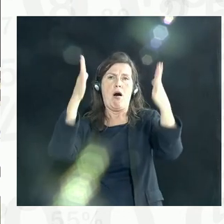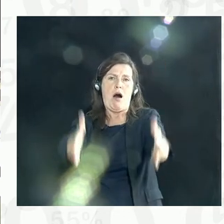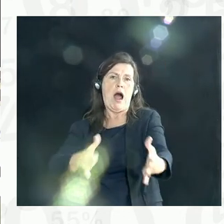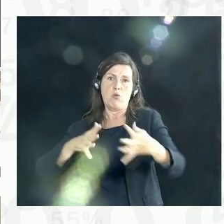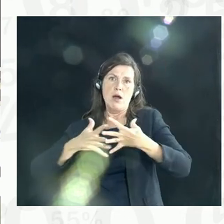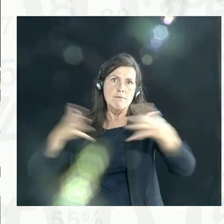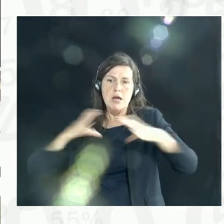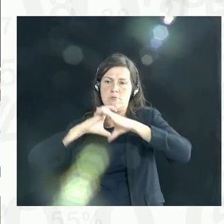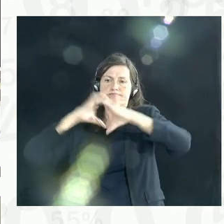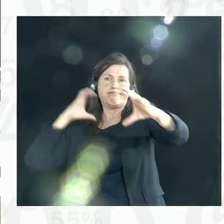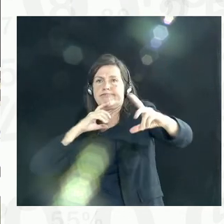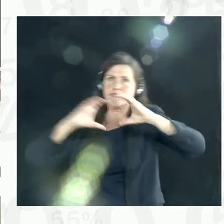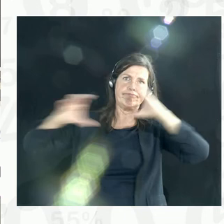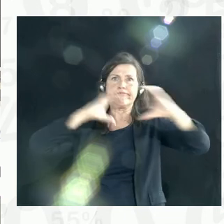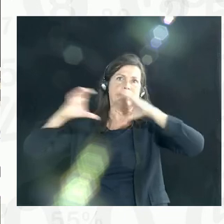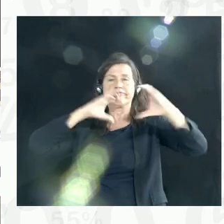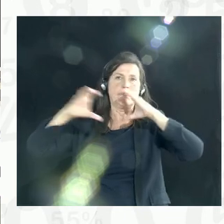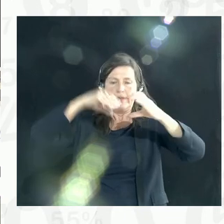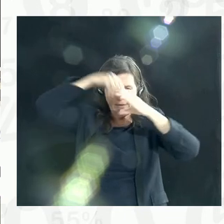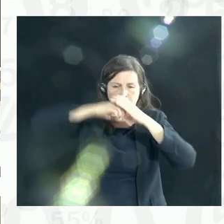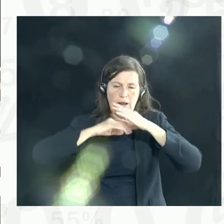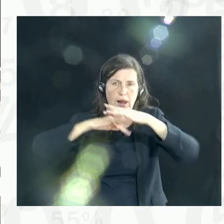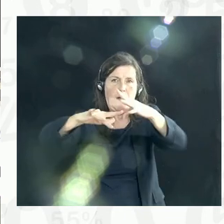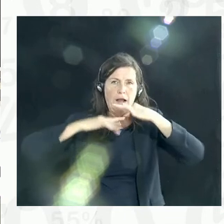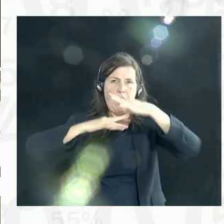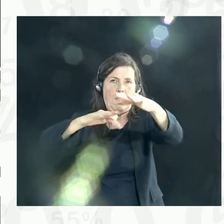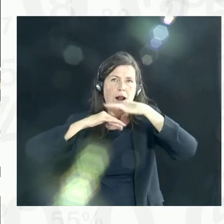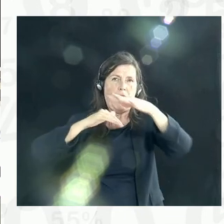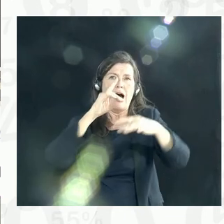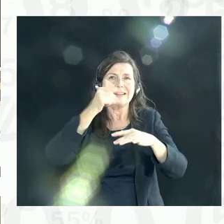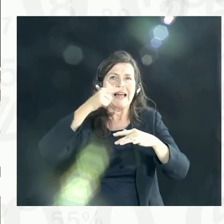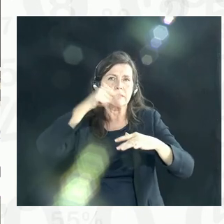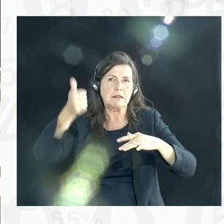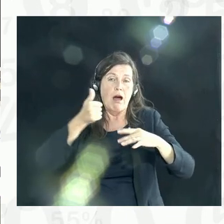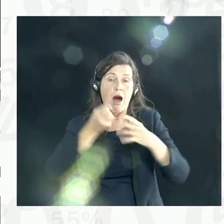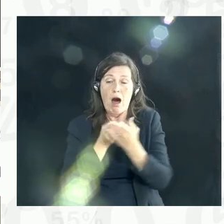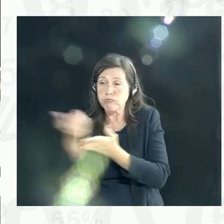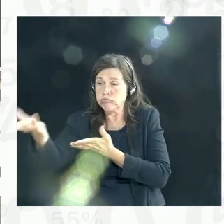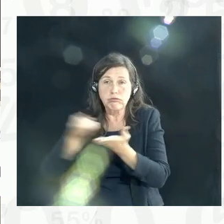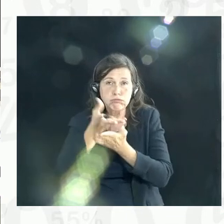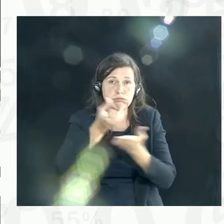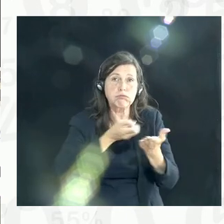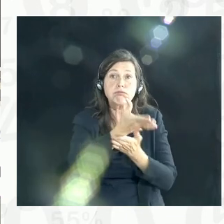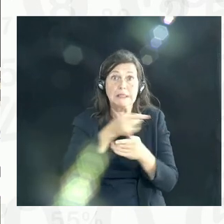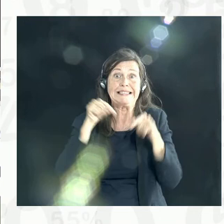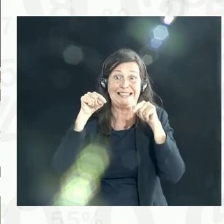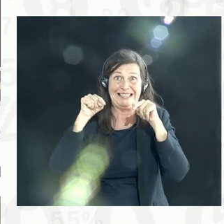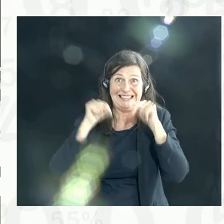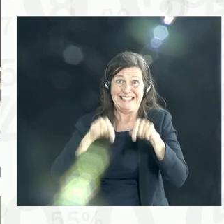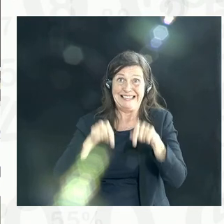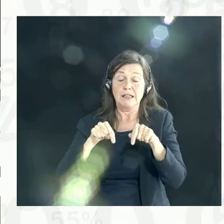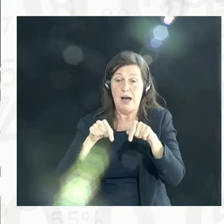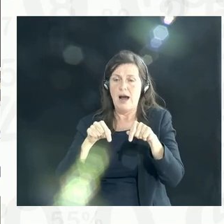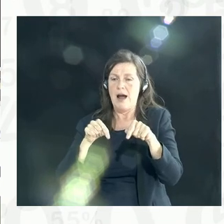for the government. And we are called upon the Data Protection Office and the other partners to come together and